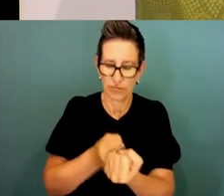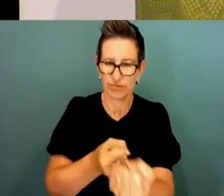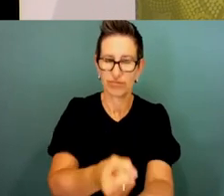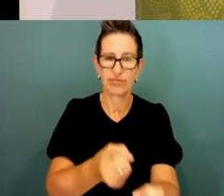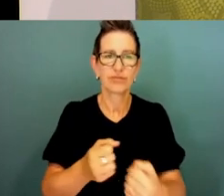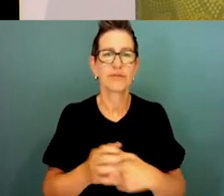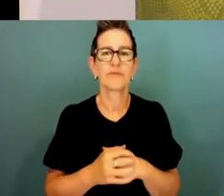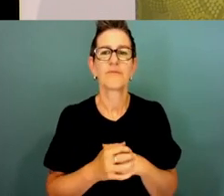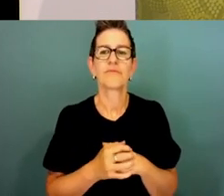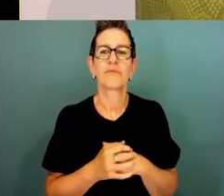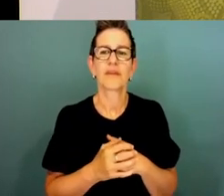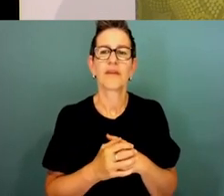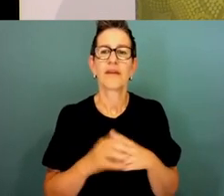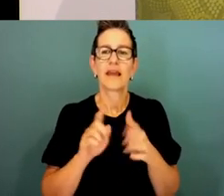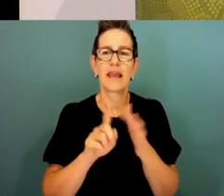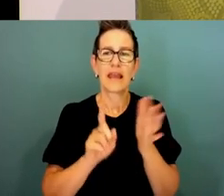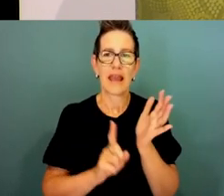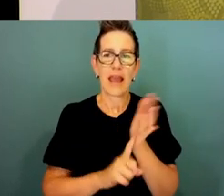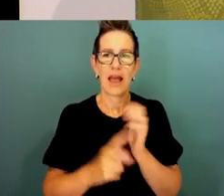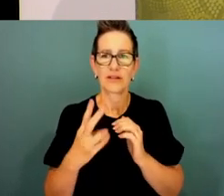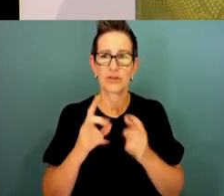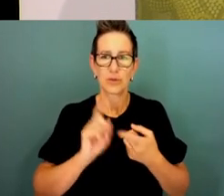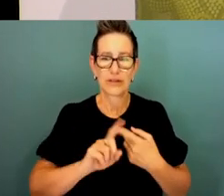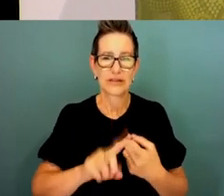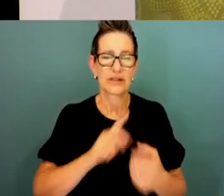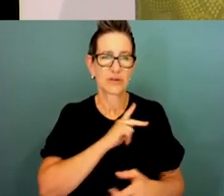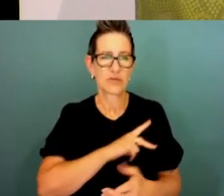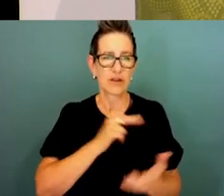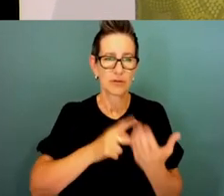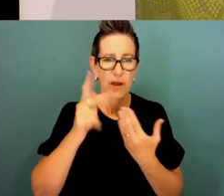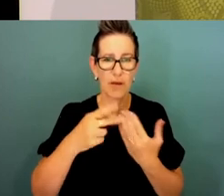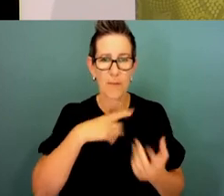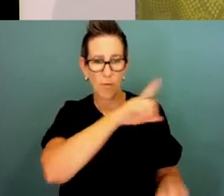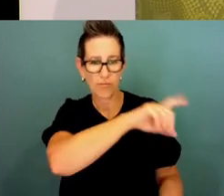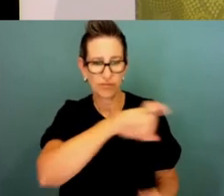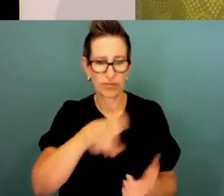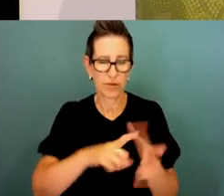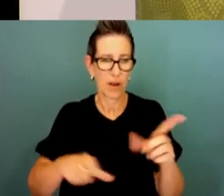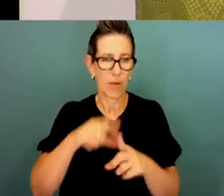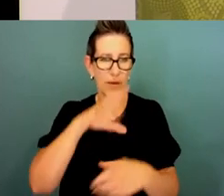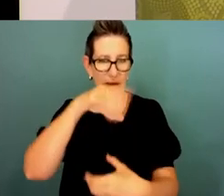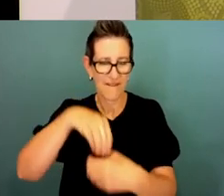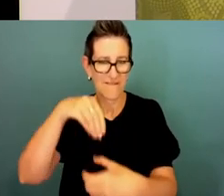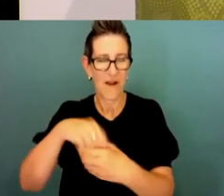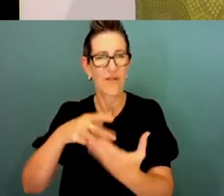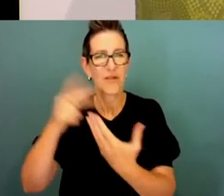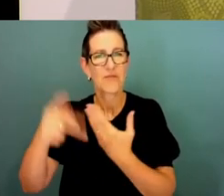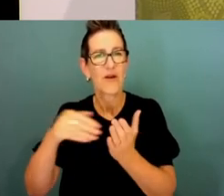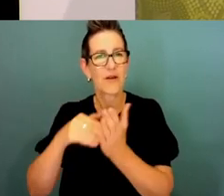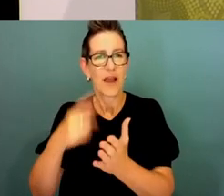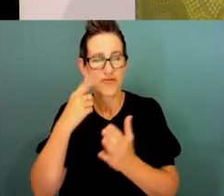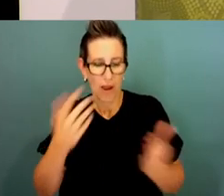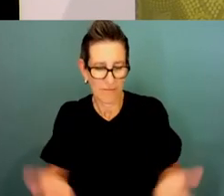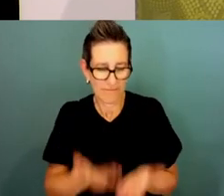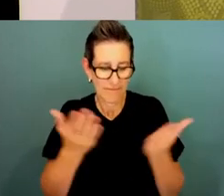Academy EL2 continuous professional development program as one of the practical ways to bridge the gap to the SES.